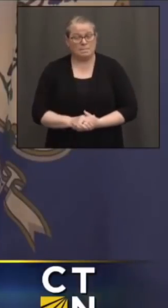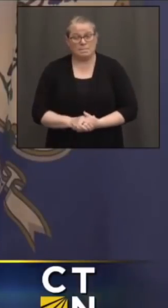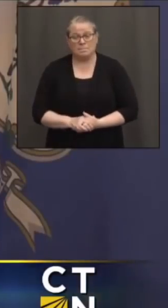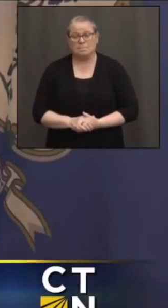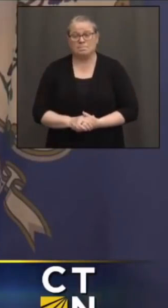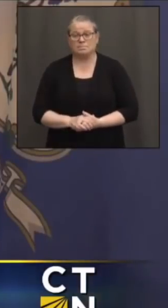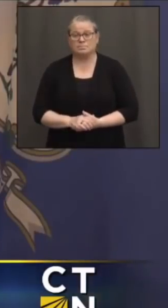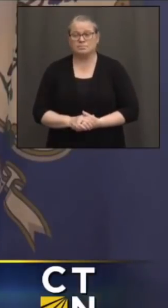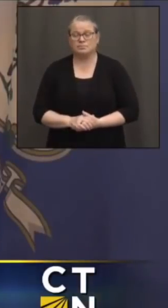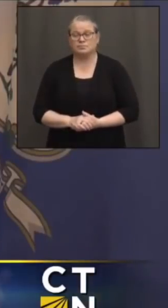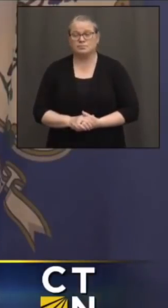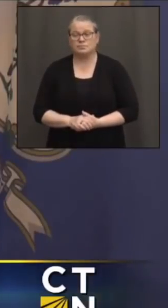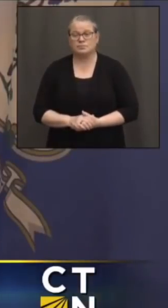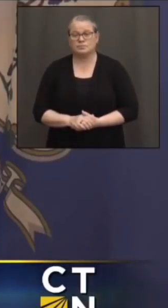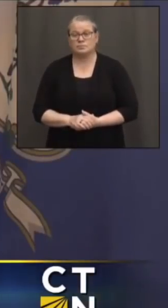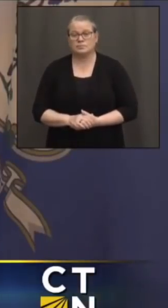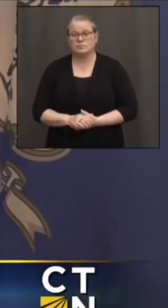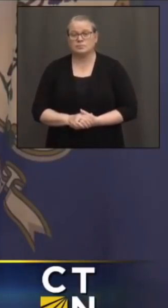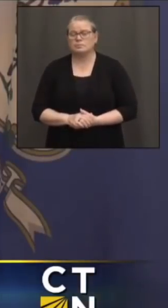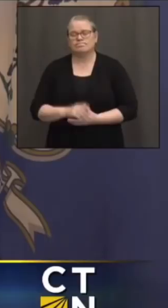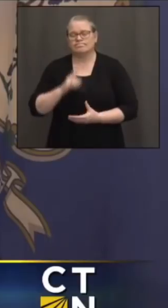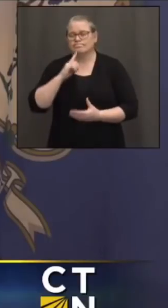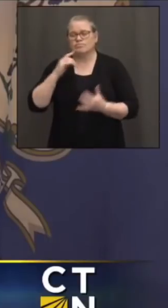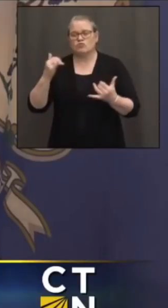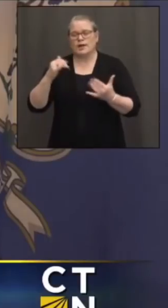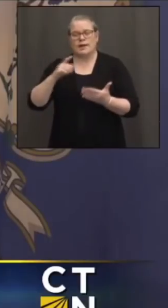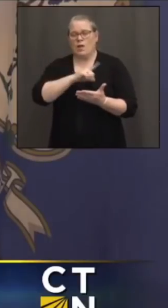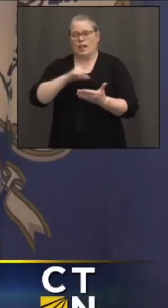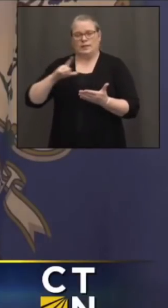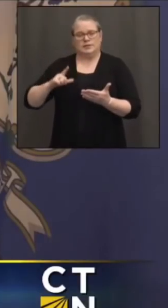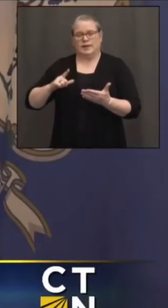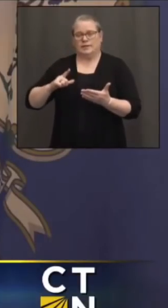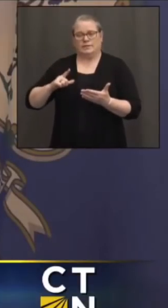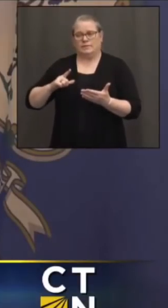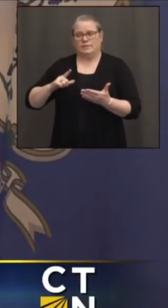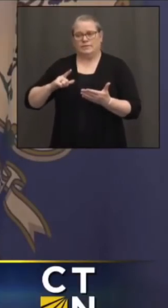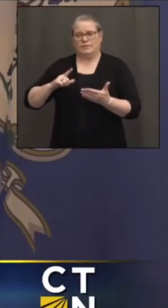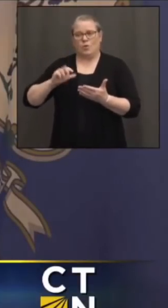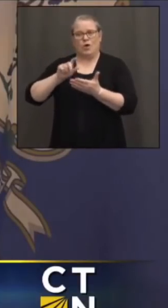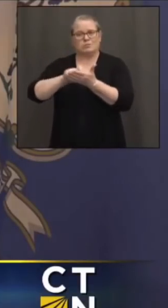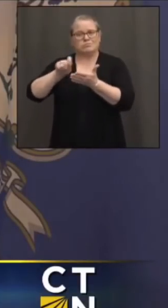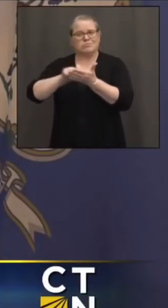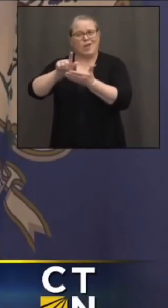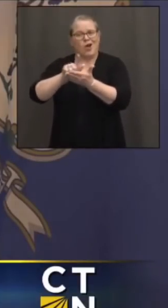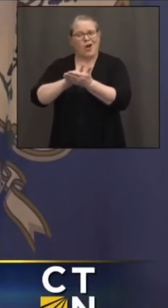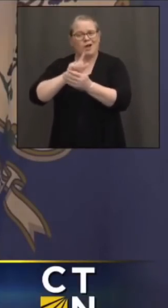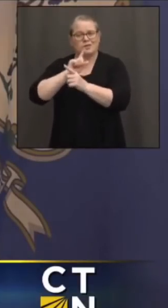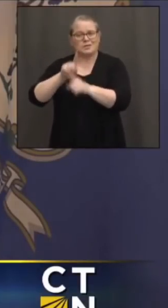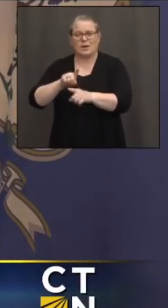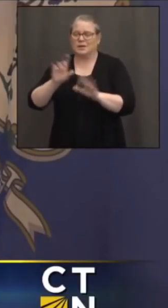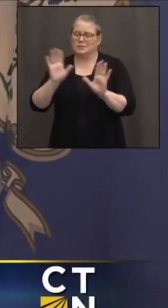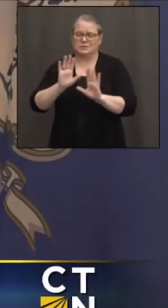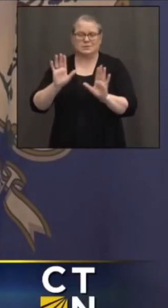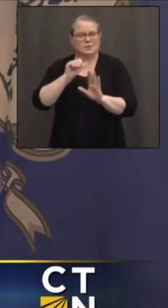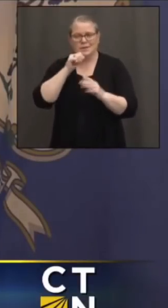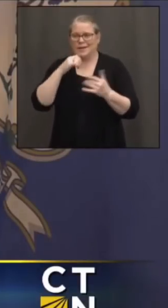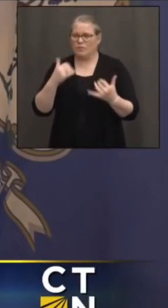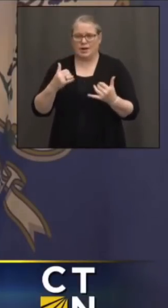Right now, we're not looking at a legislative response to this. I think you heard from the pastor. We're working with the